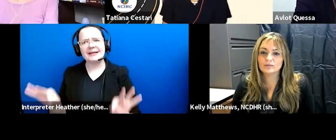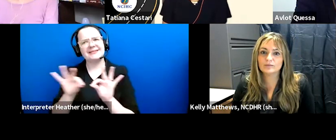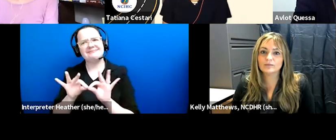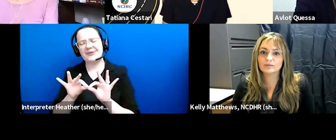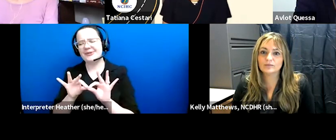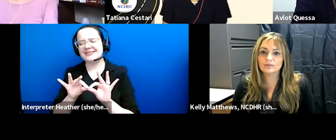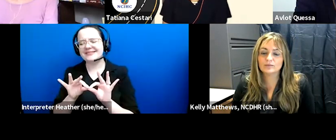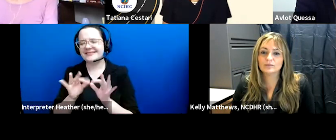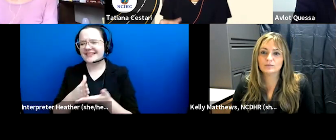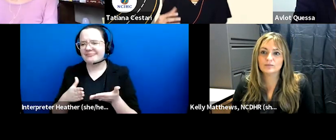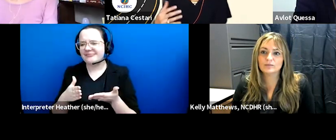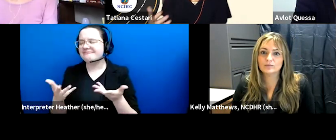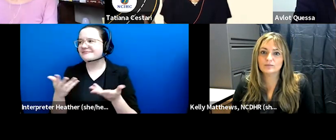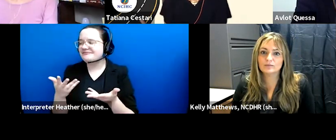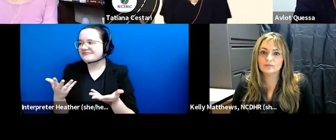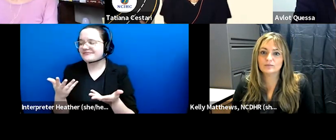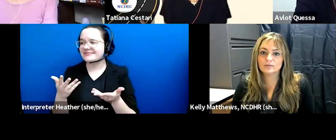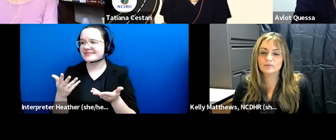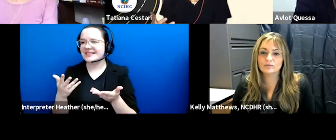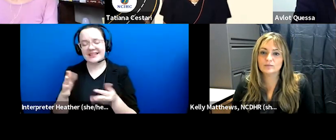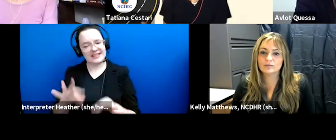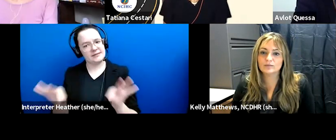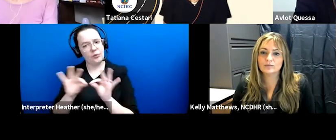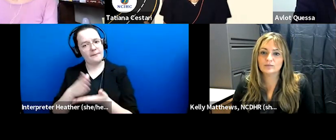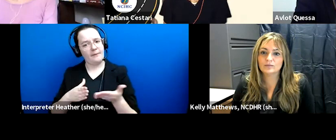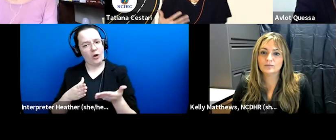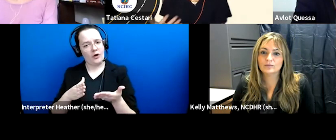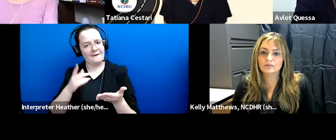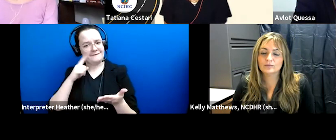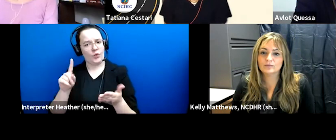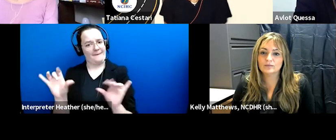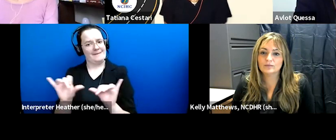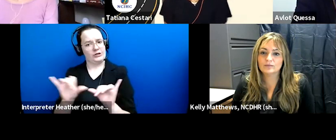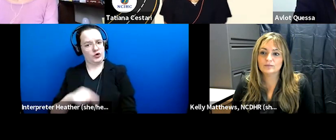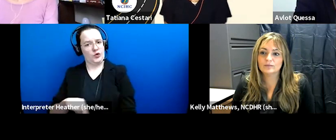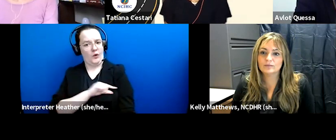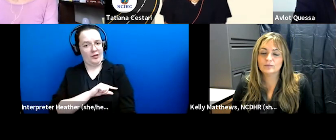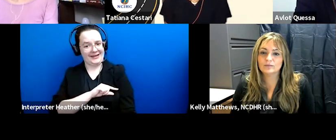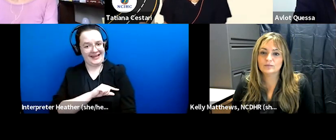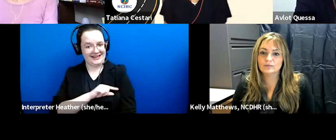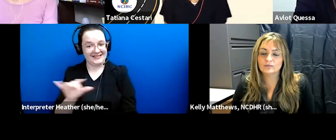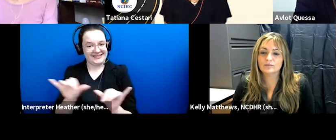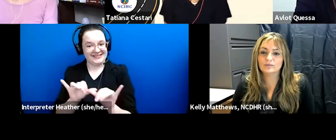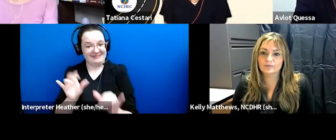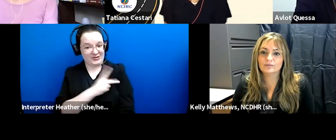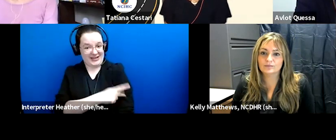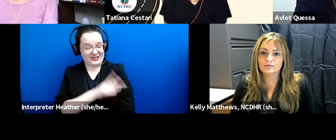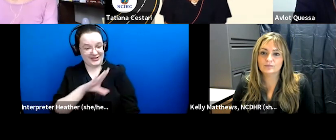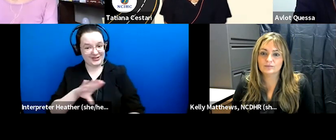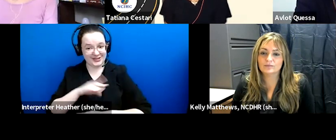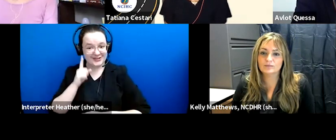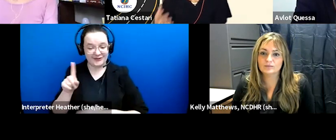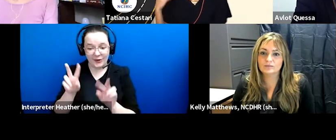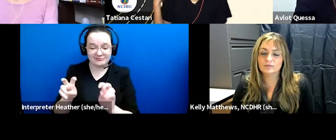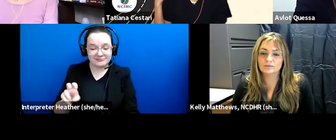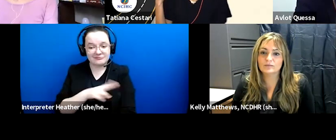you know in the quality measures that are utilized to evaluate hospitals and health centers